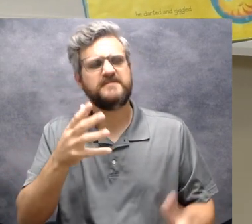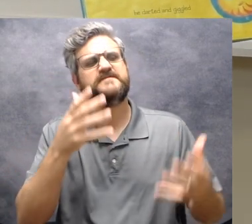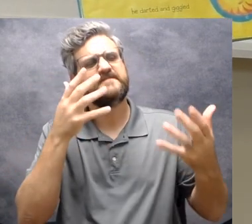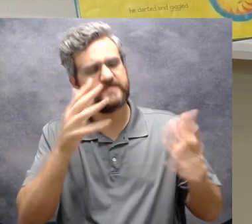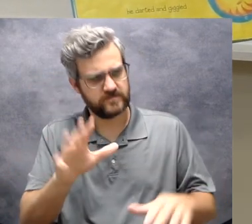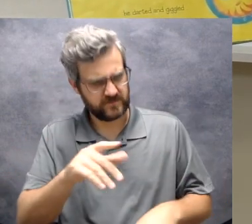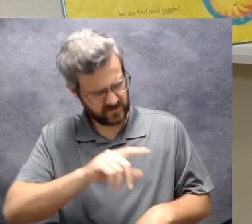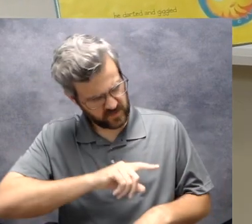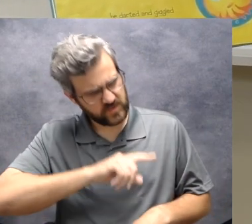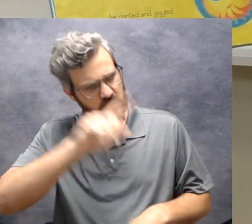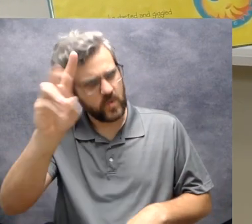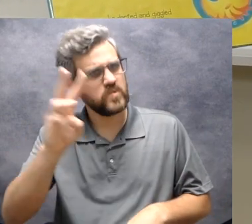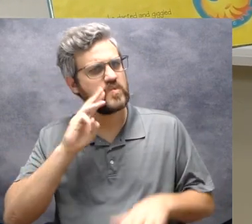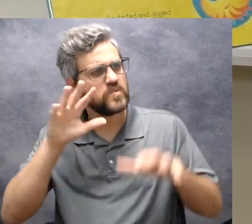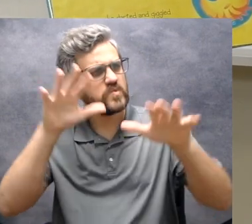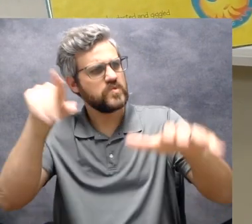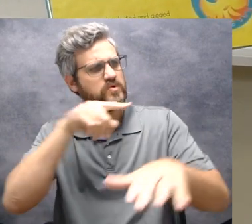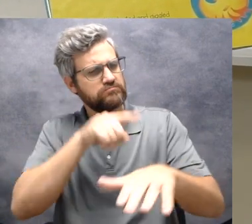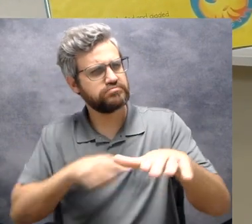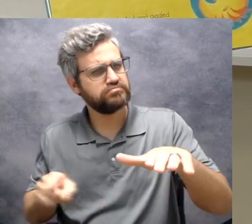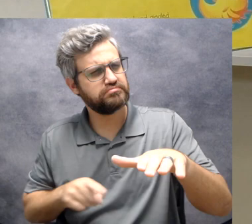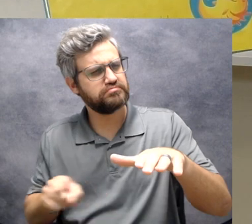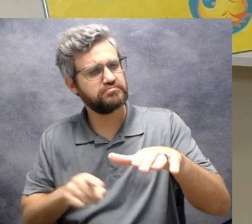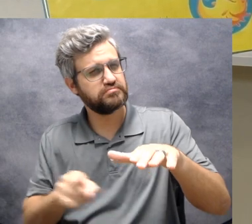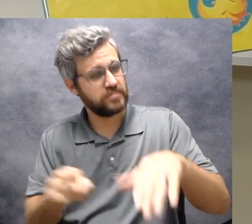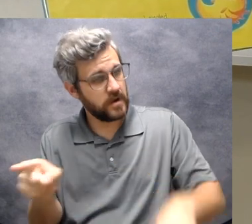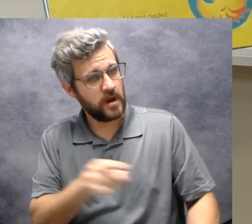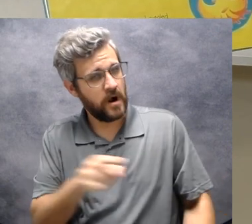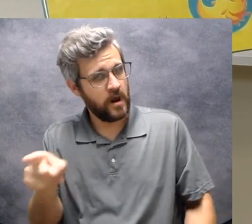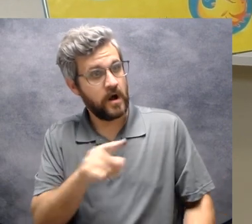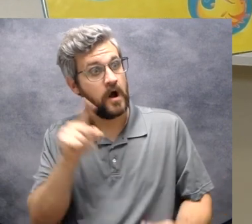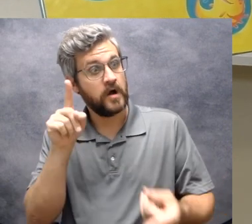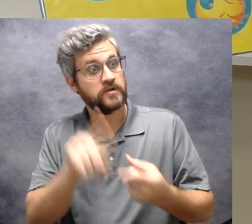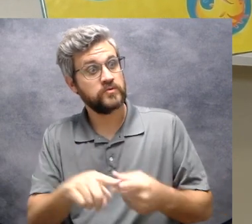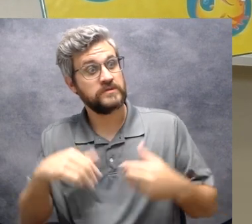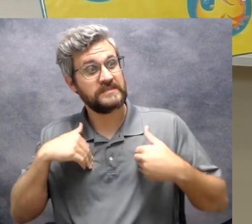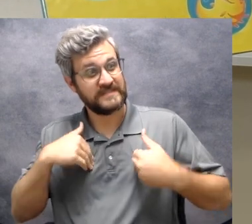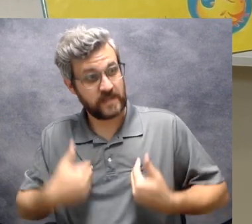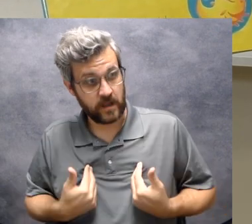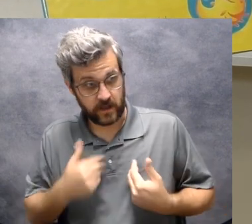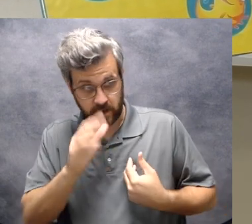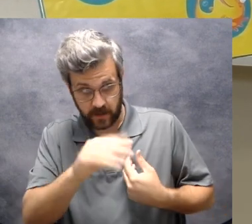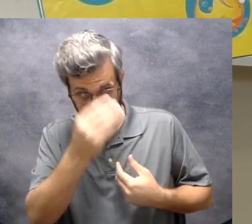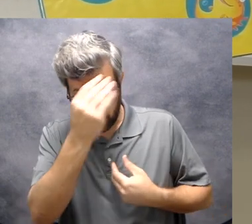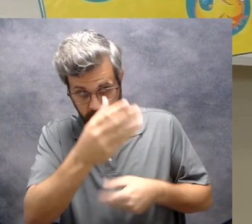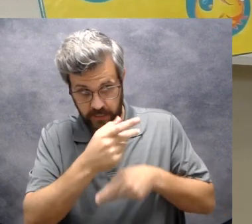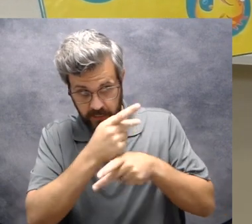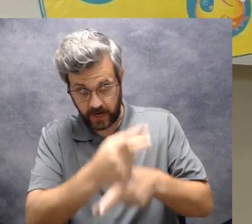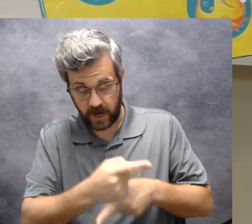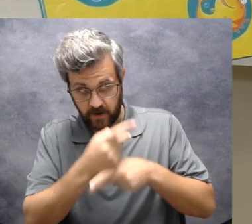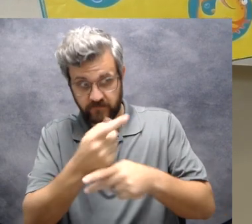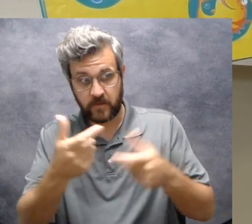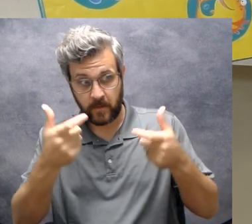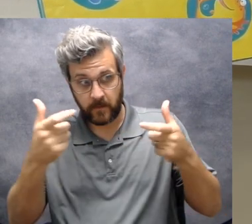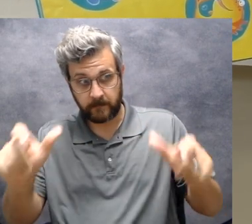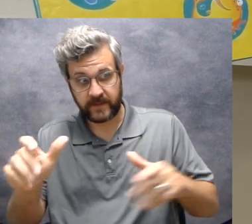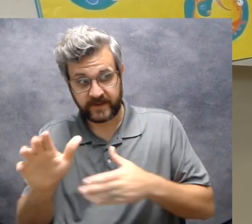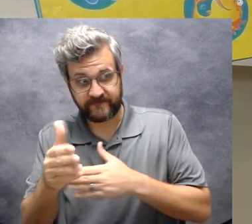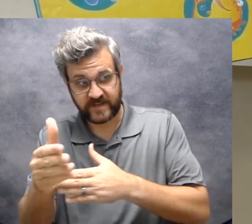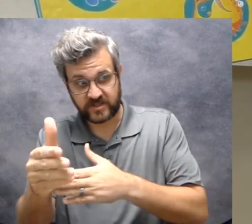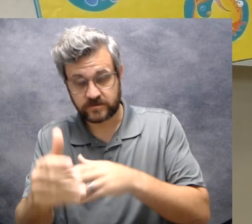go out into the sea and swim to your tire but watch out for the big fish she said